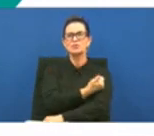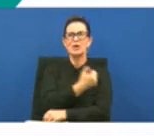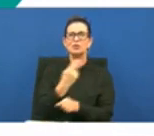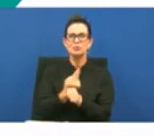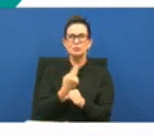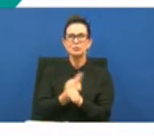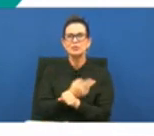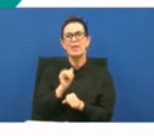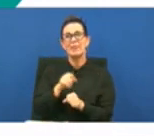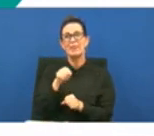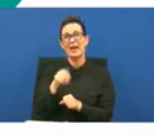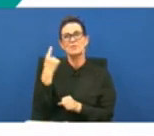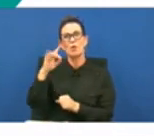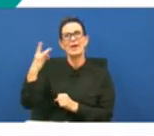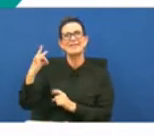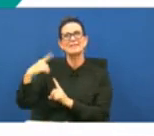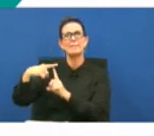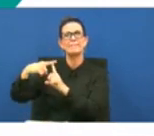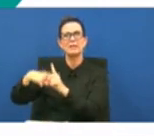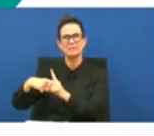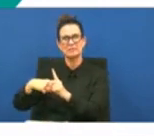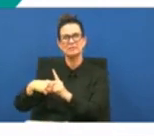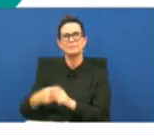18 months next slide